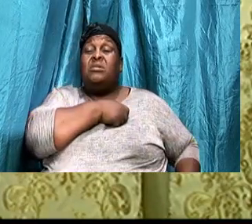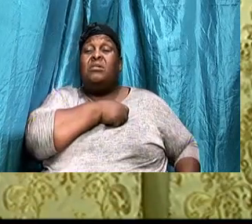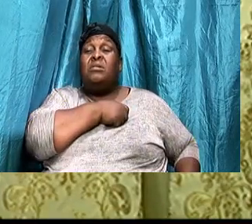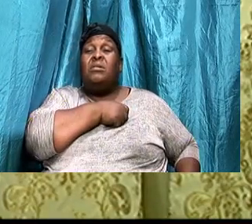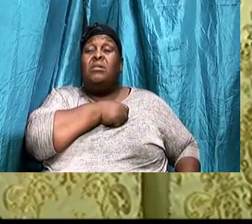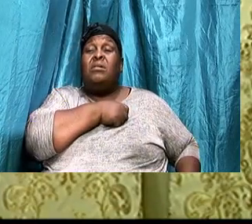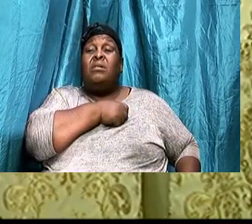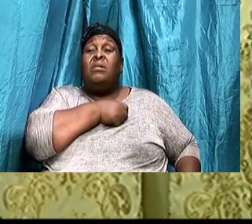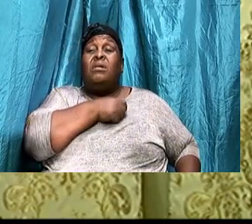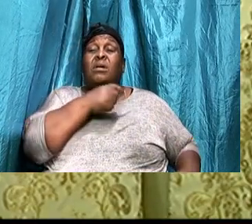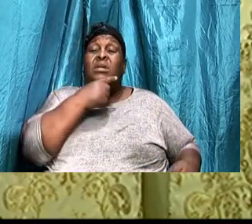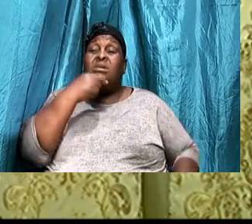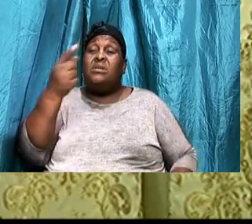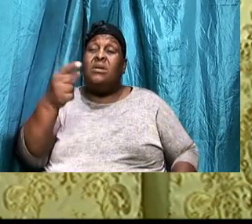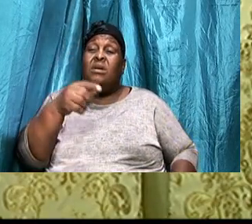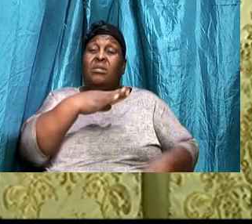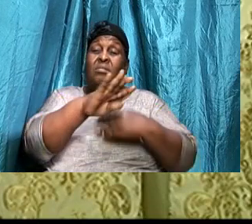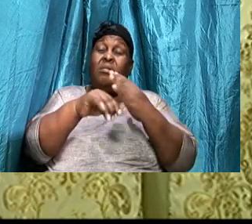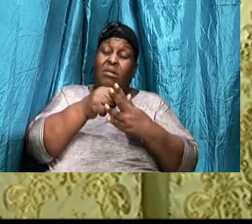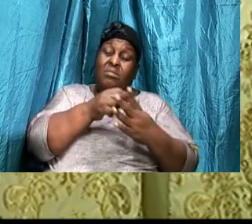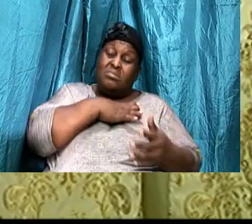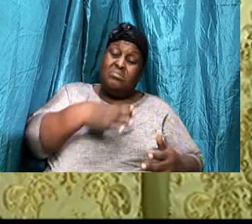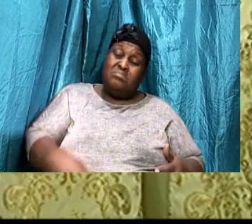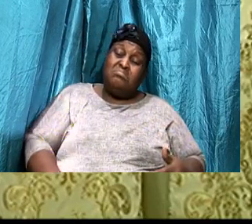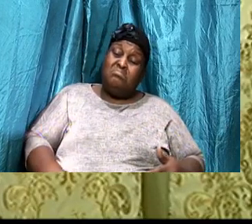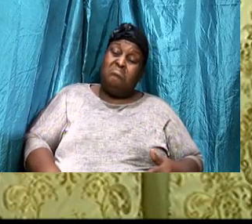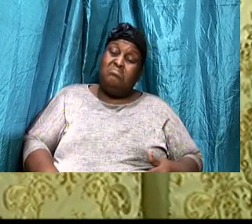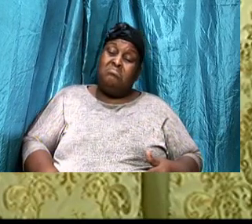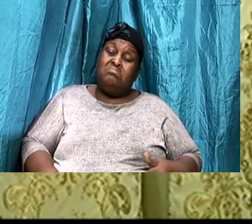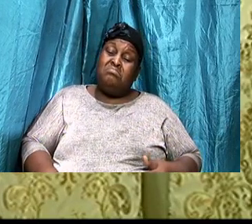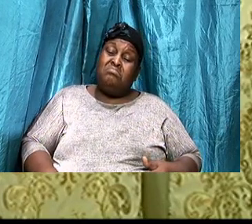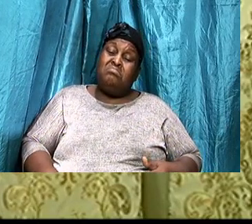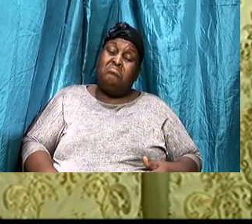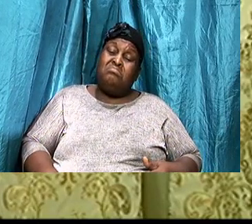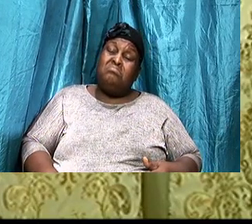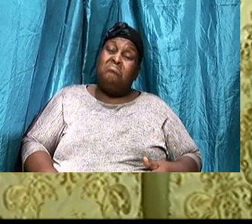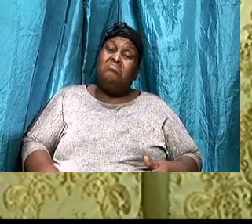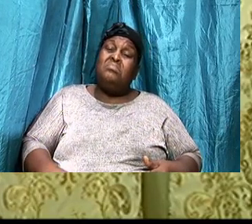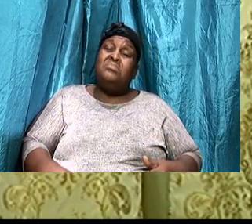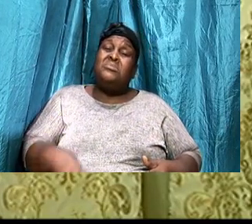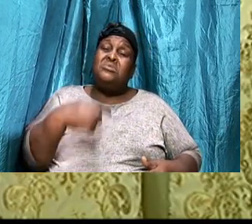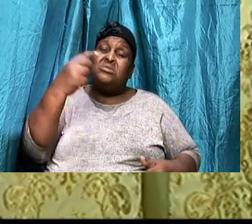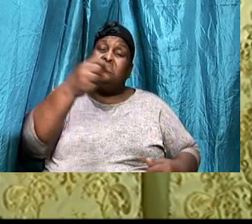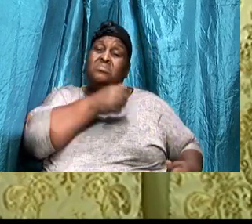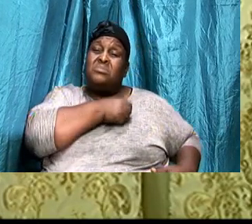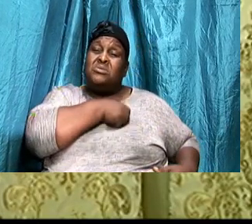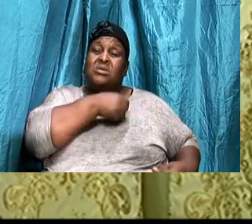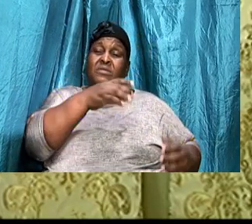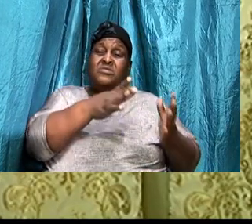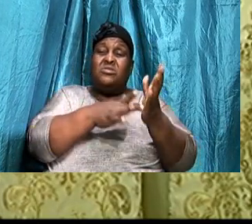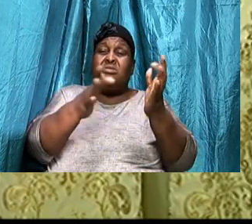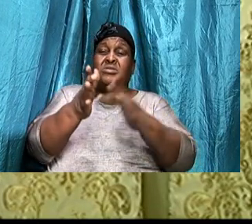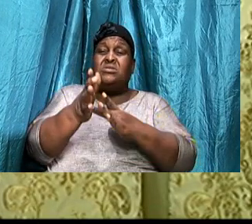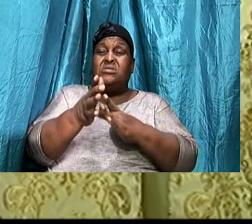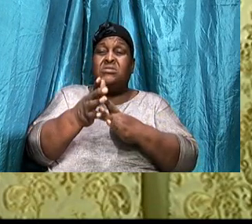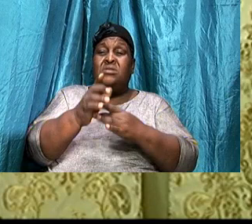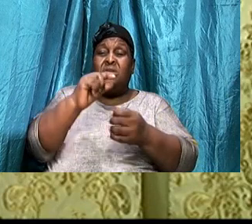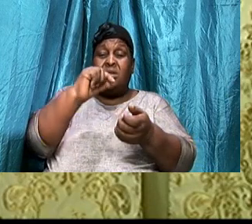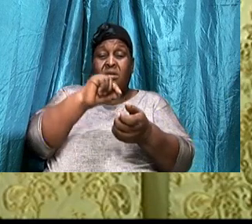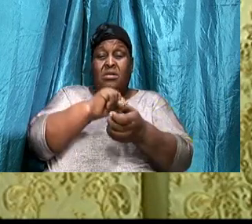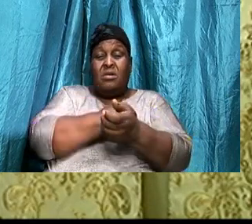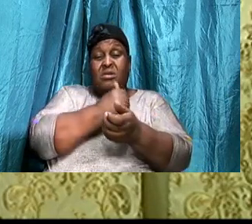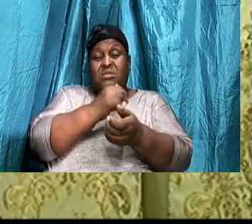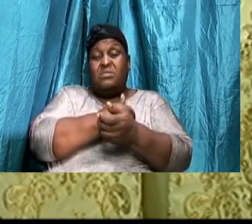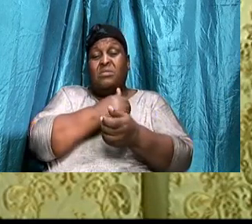All Christians, To consider themselves, As ambassadors, For Christ, The gospel, Of reconciliation, Was